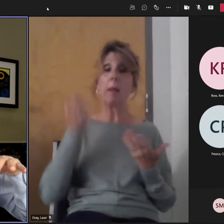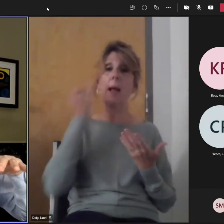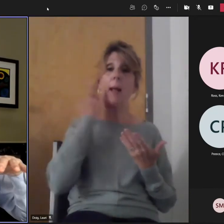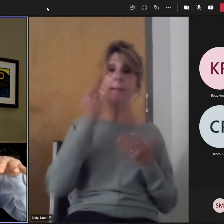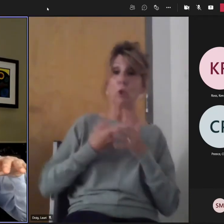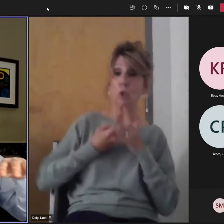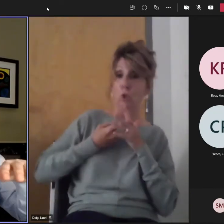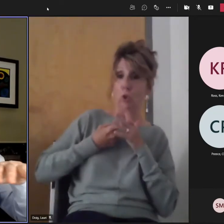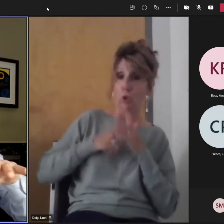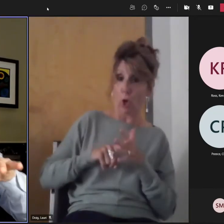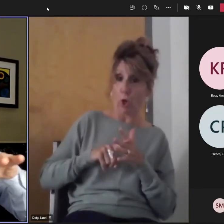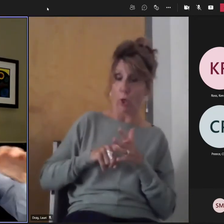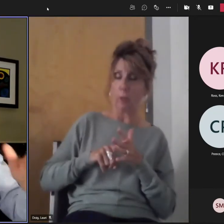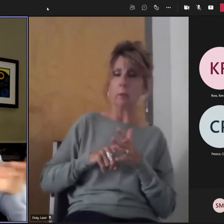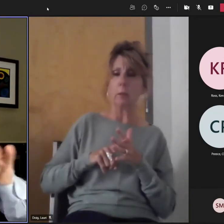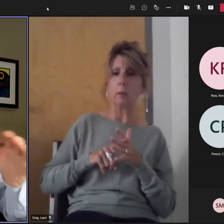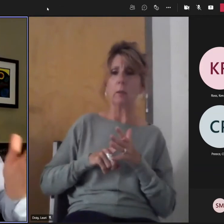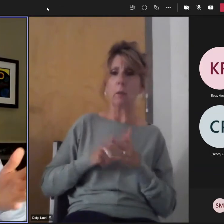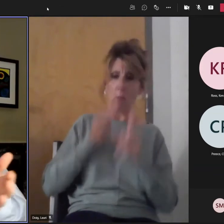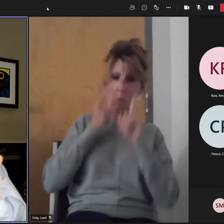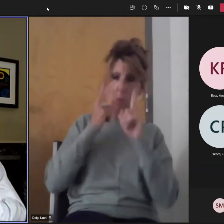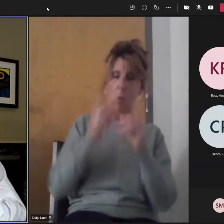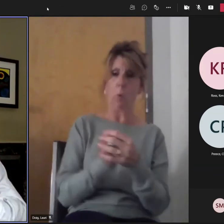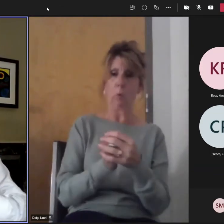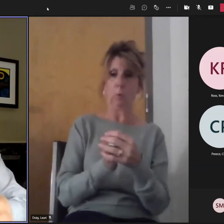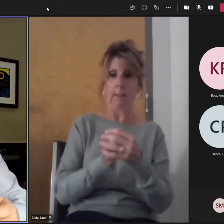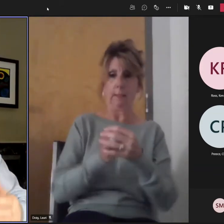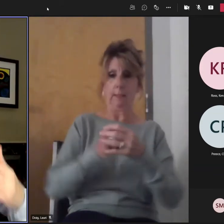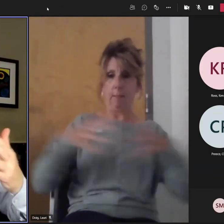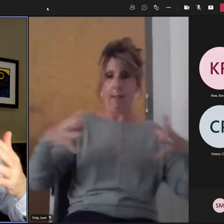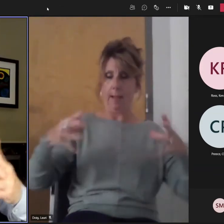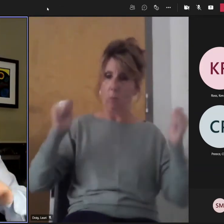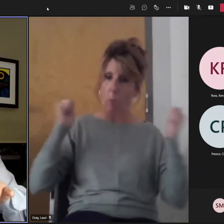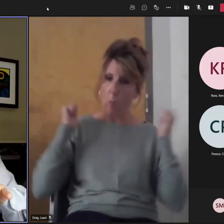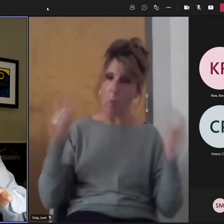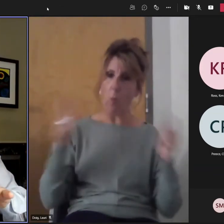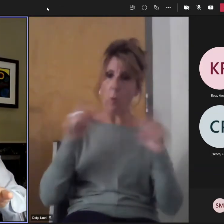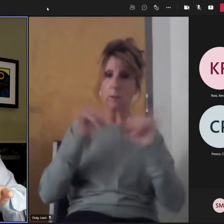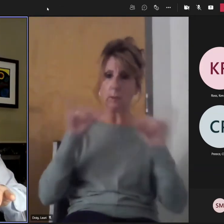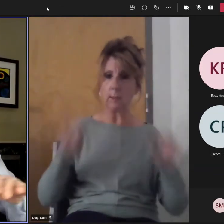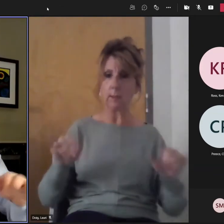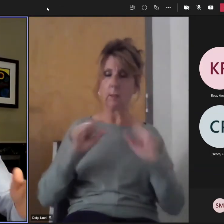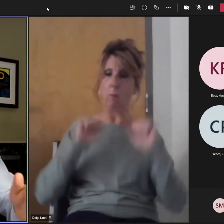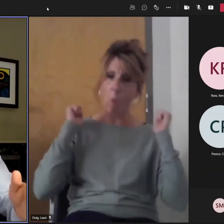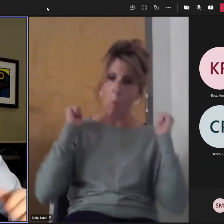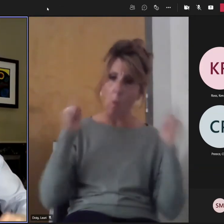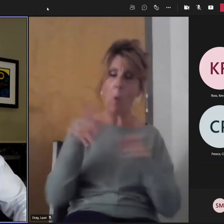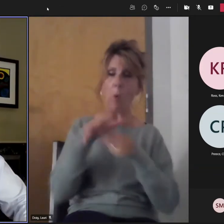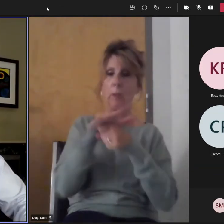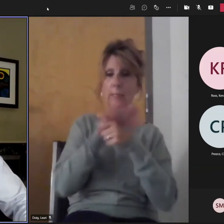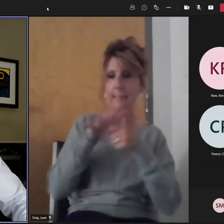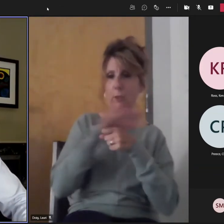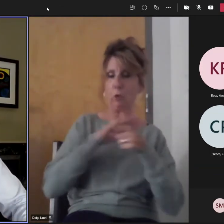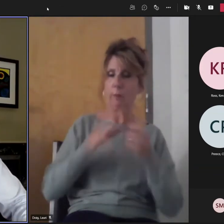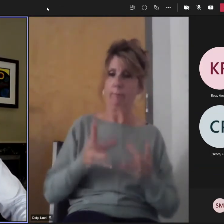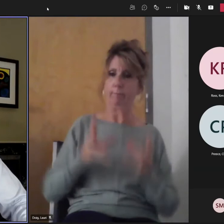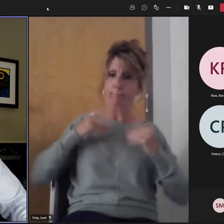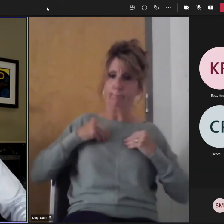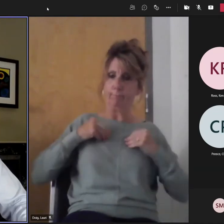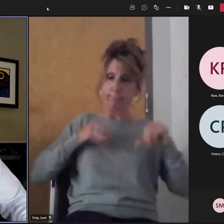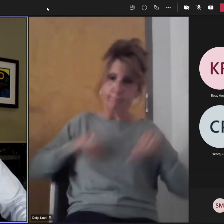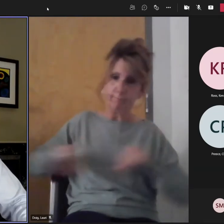plan must be to expand until it's a whole system phenomenon. In the case of a district, it is the whole system. And